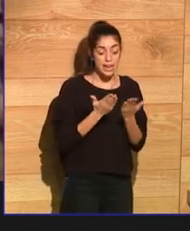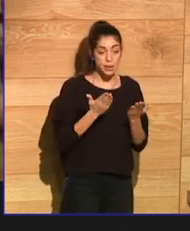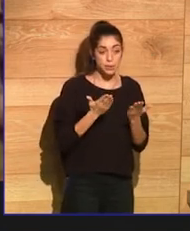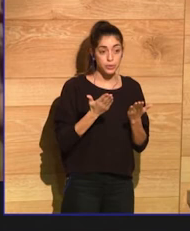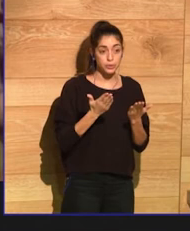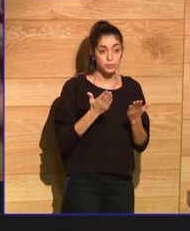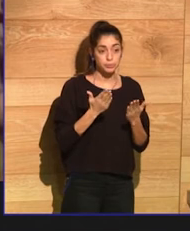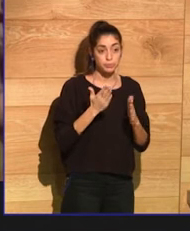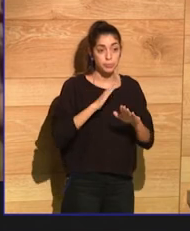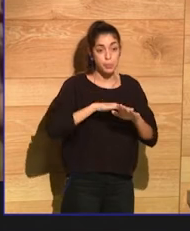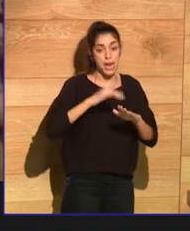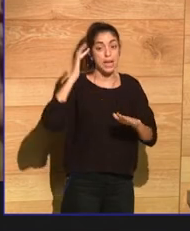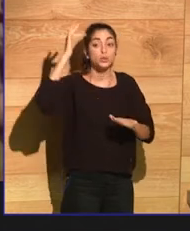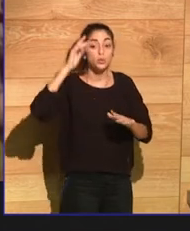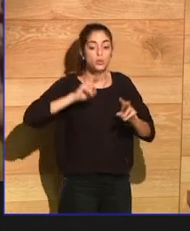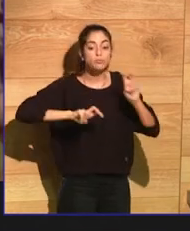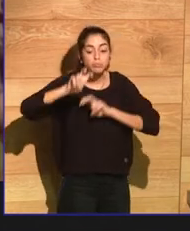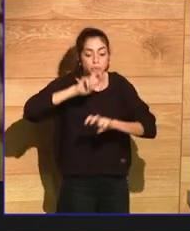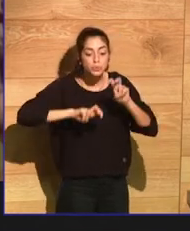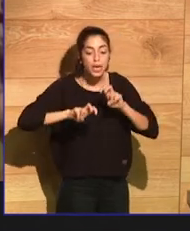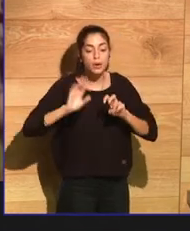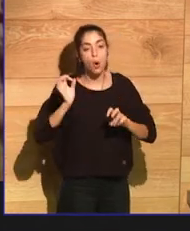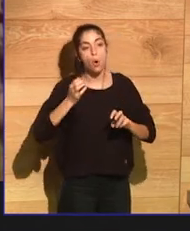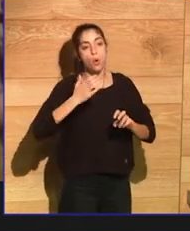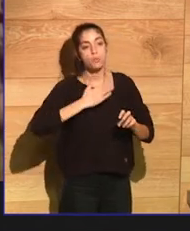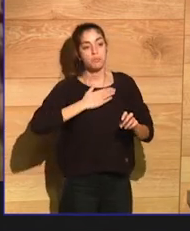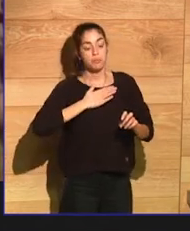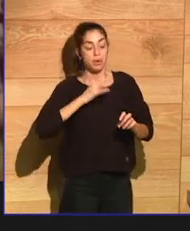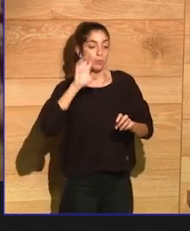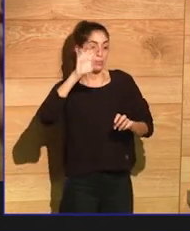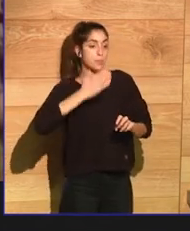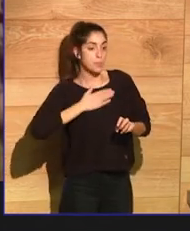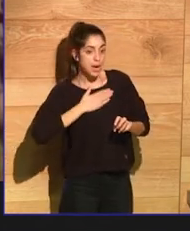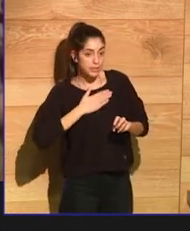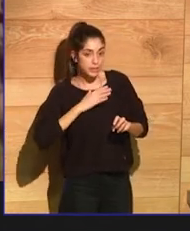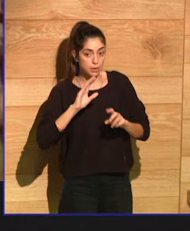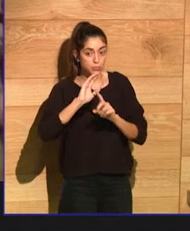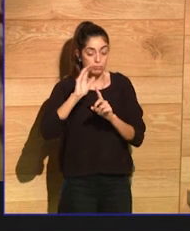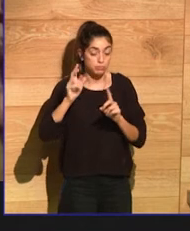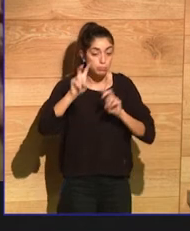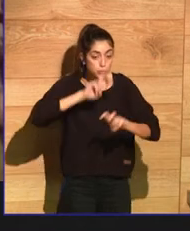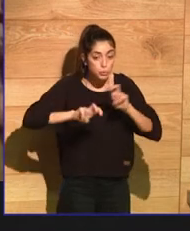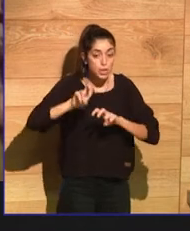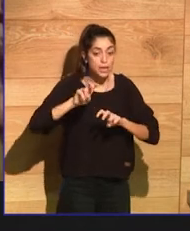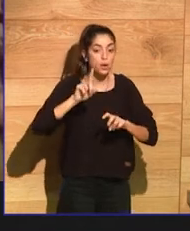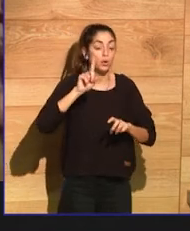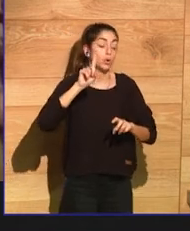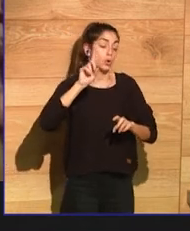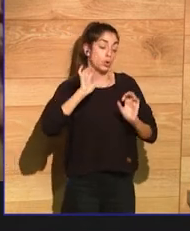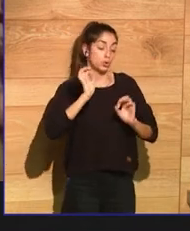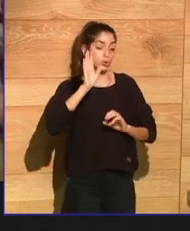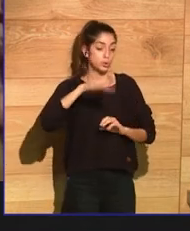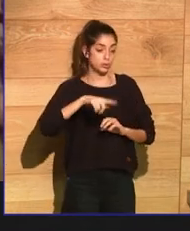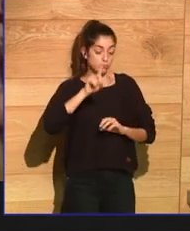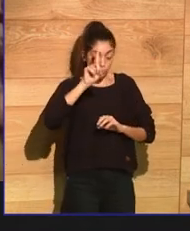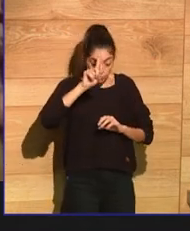of a fantasy of moving to a new place and having a great new life. And then taking that to the extent